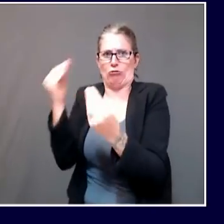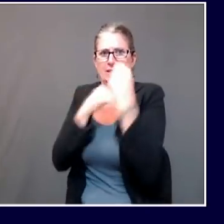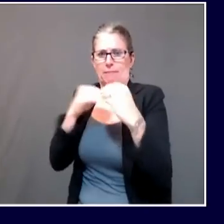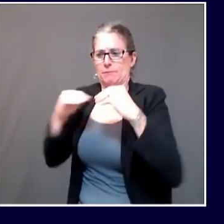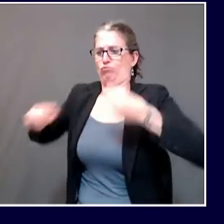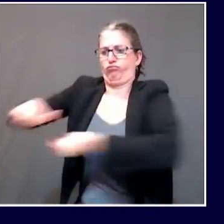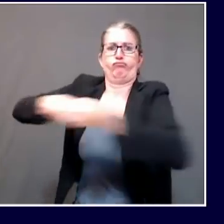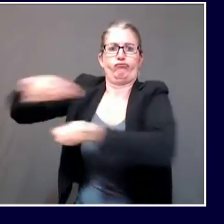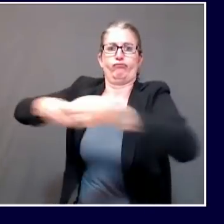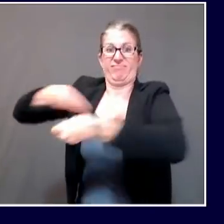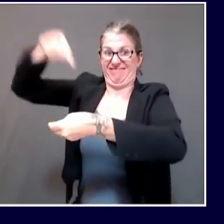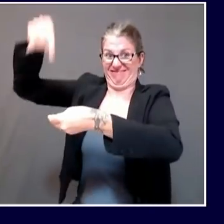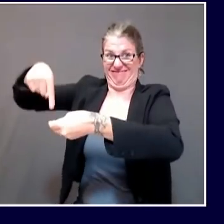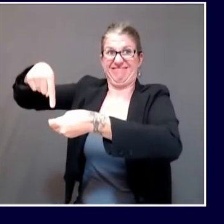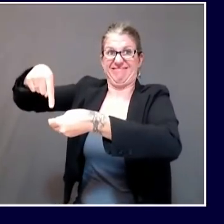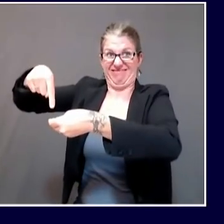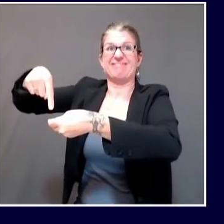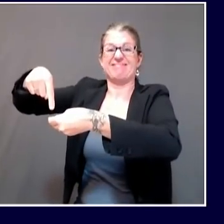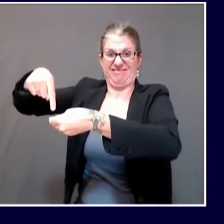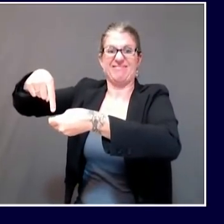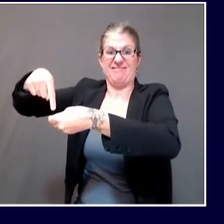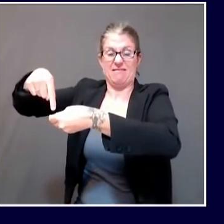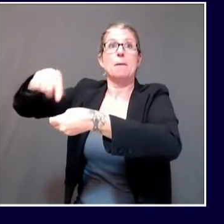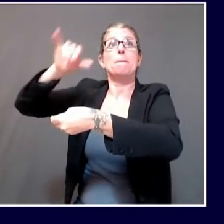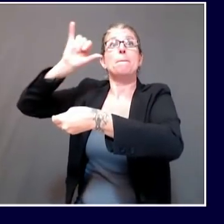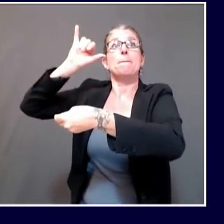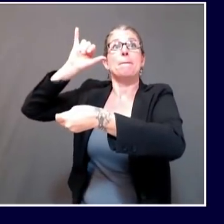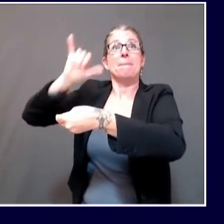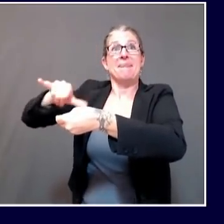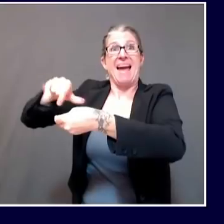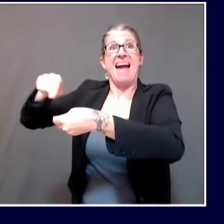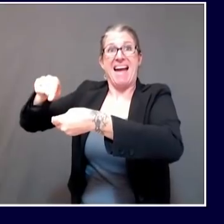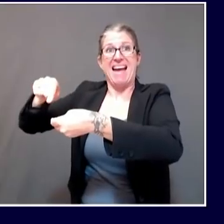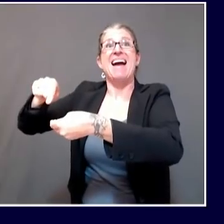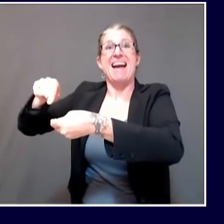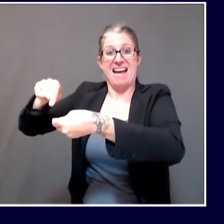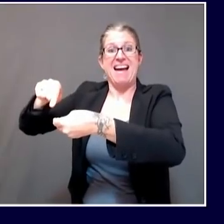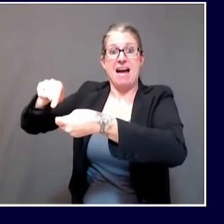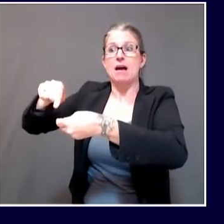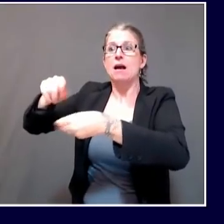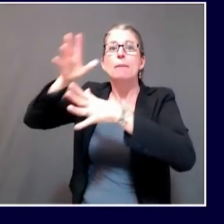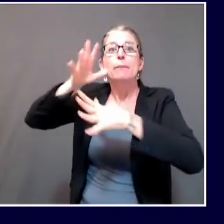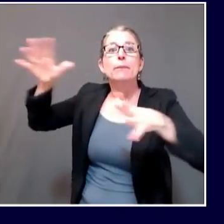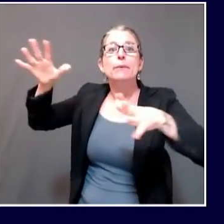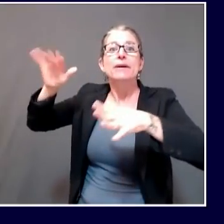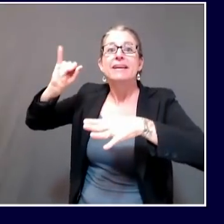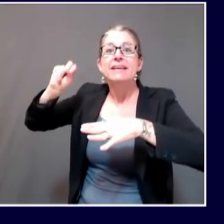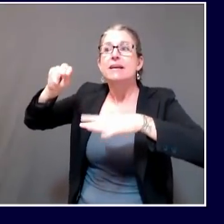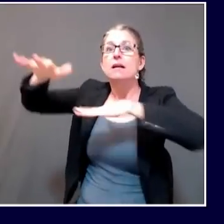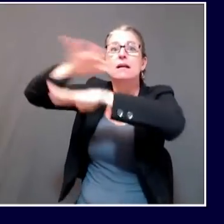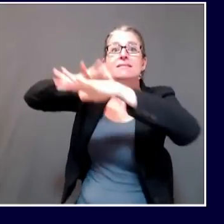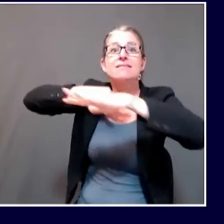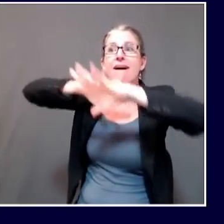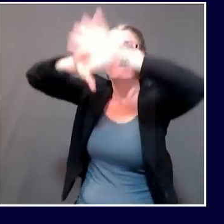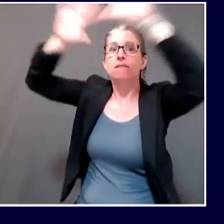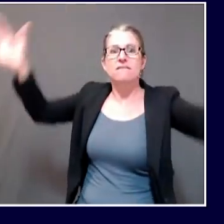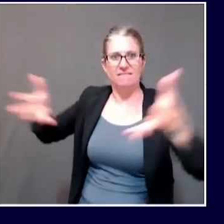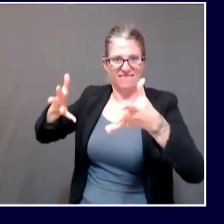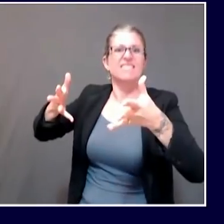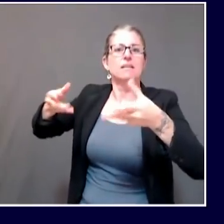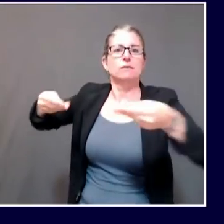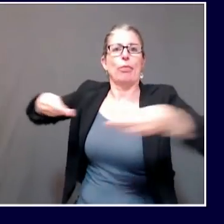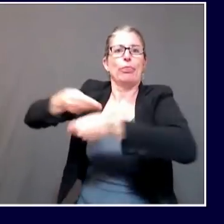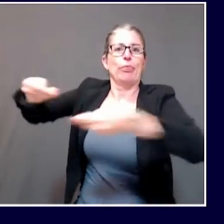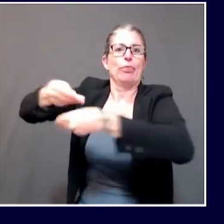tertiary contacts. One of those individuals was the secondary contact of a guest and